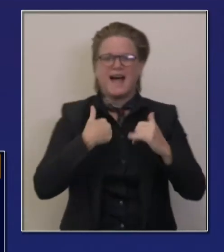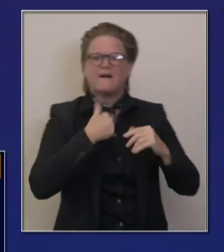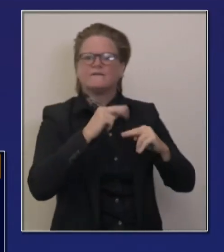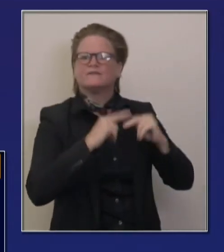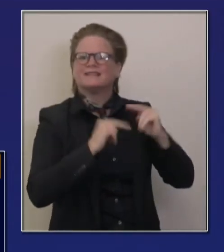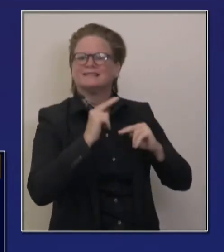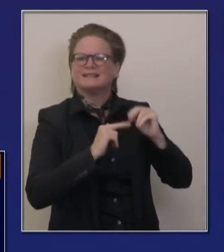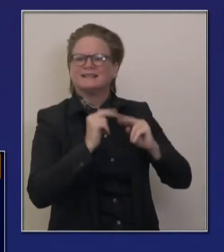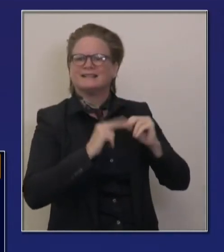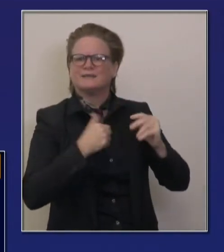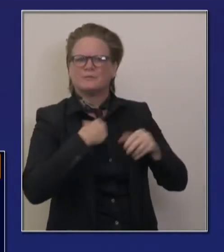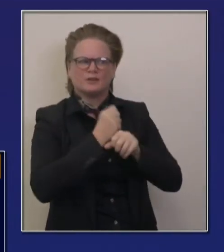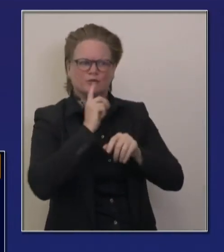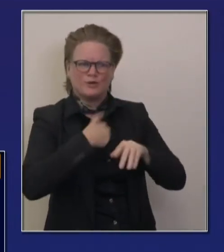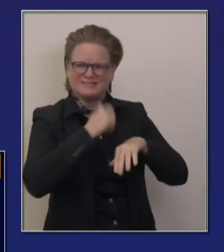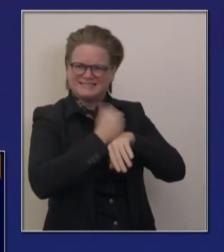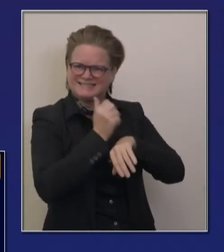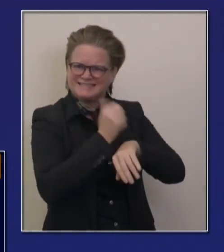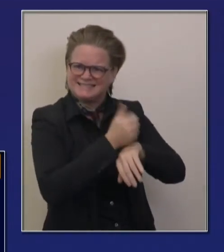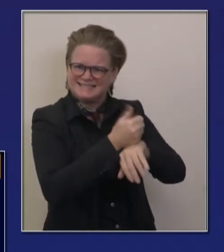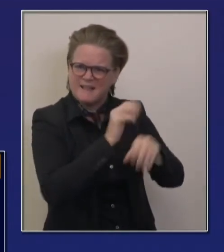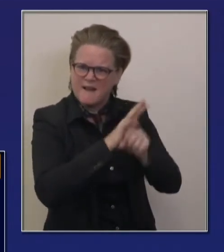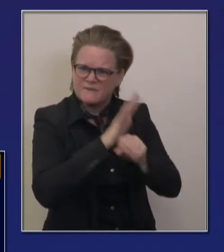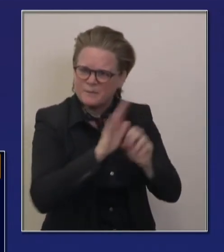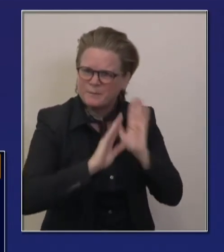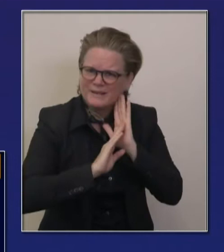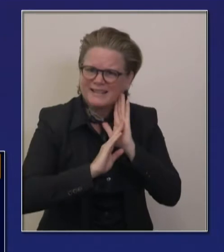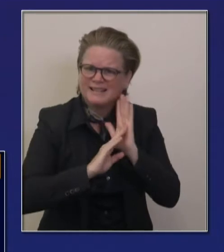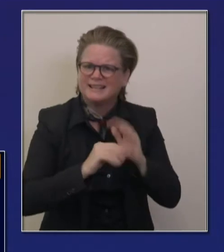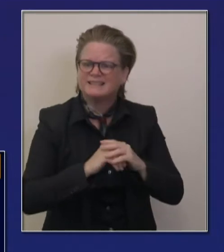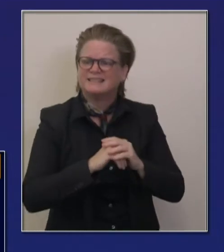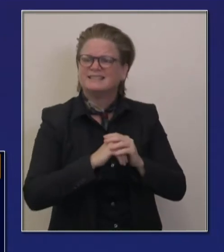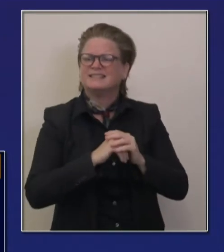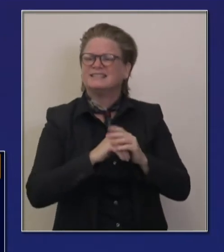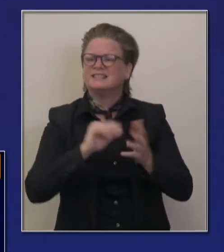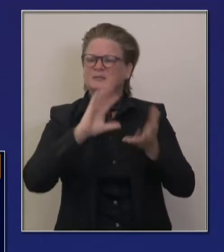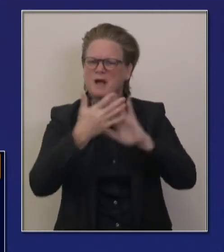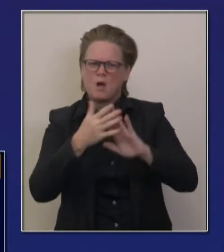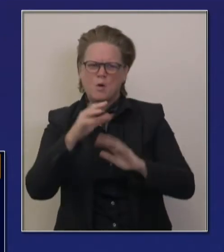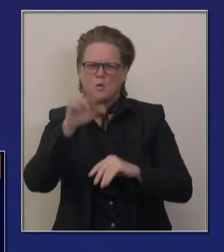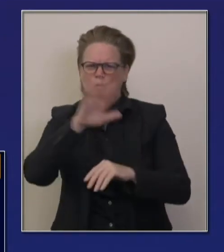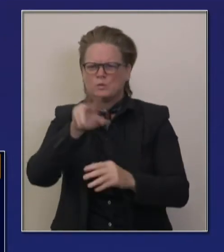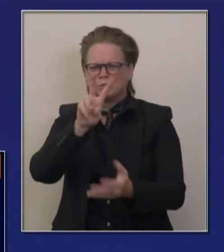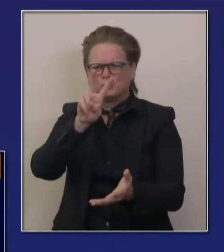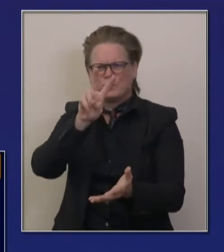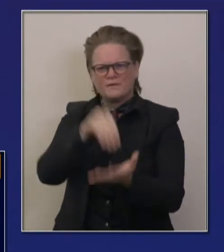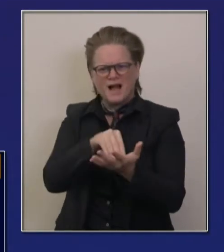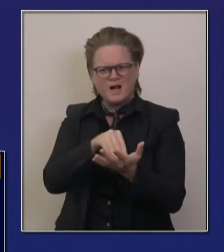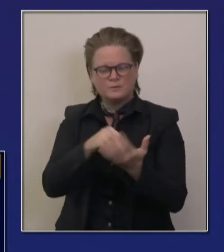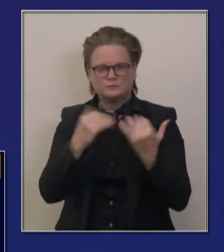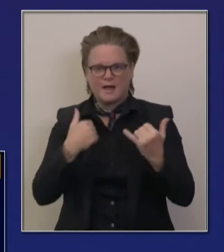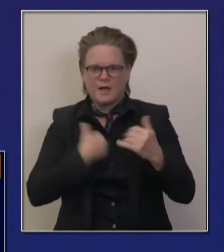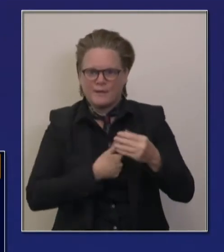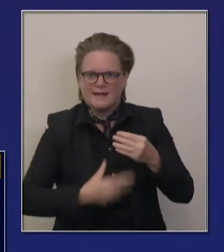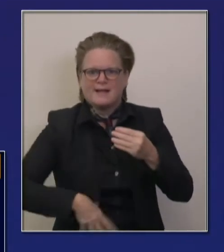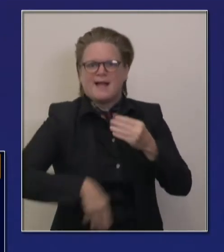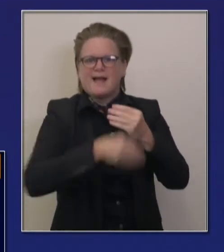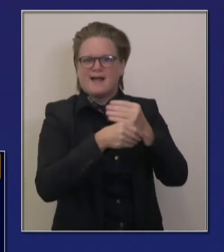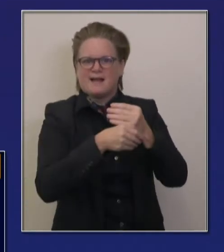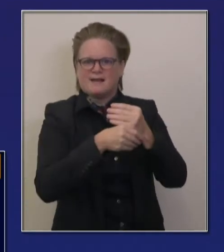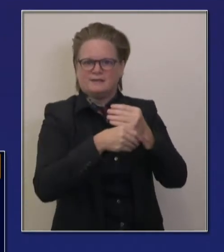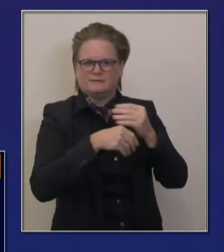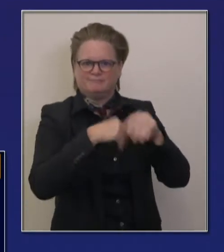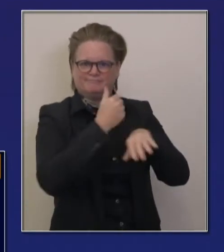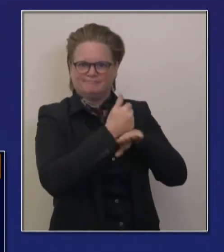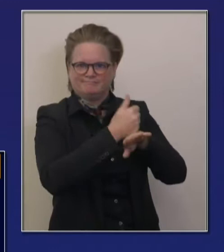800, 1872 plus beds, but it's roughly 2000 beds outside our healthcare delivery system facilities that are